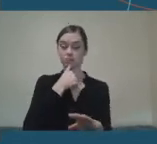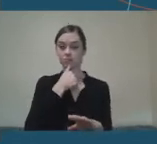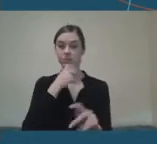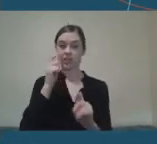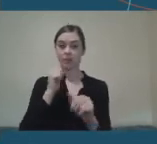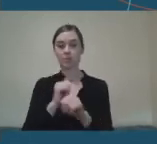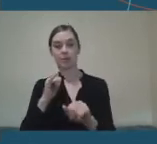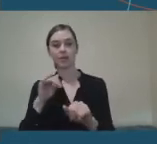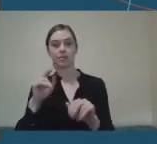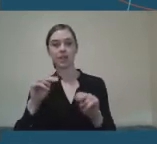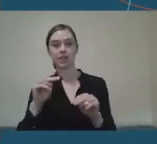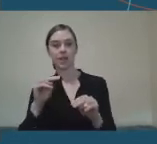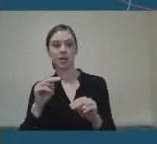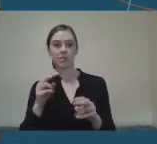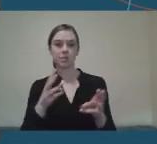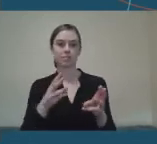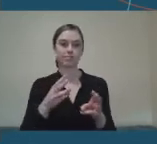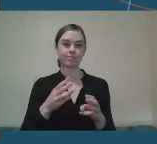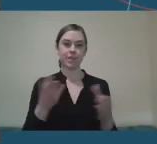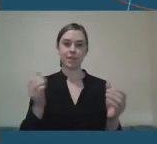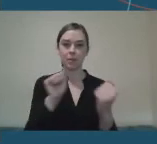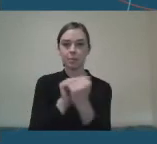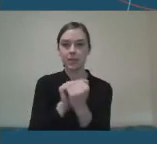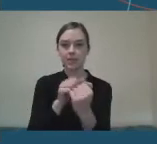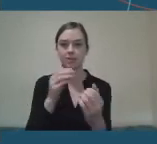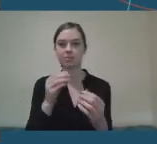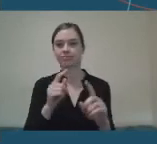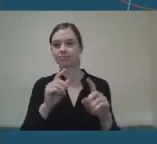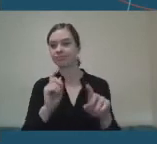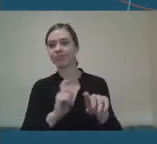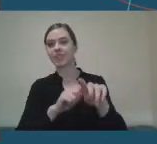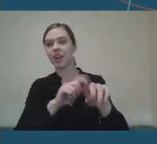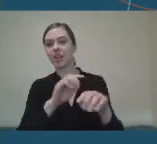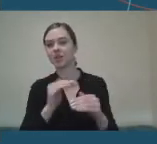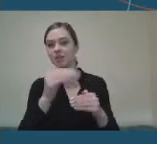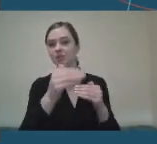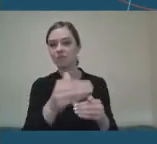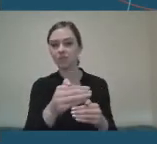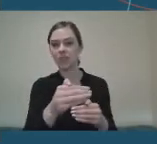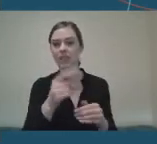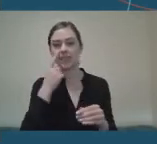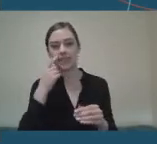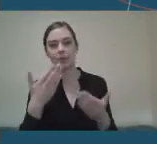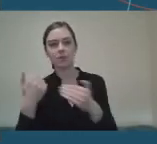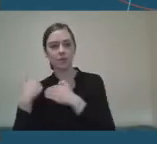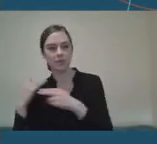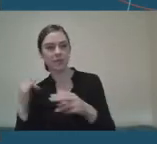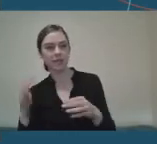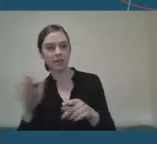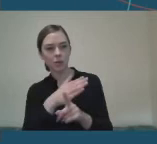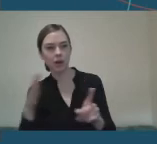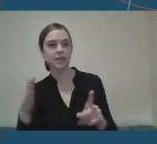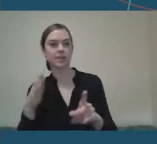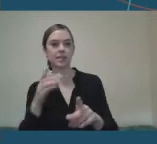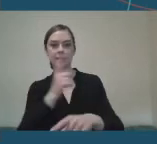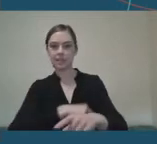and really the focus was was was strategically looking at the role that we play across disability sport and trying to work together and to